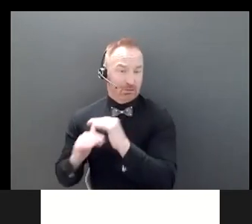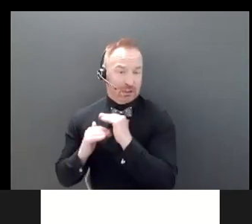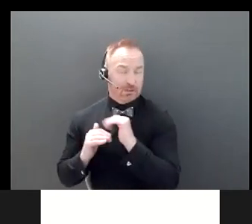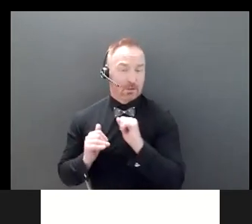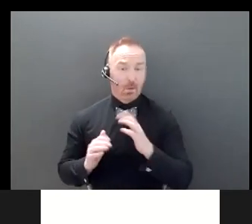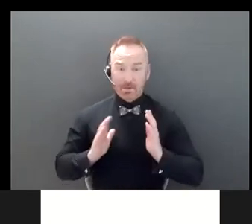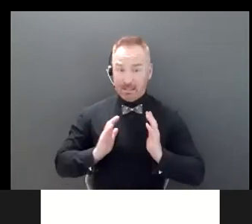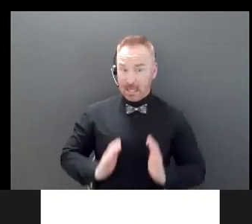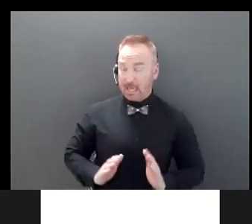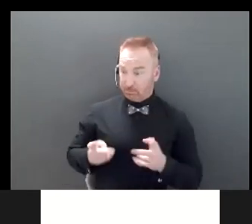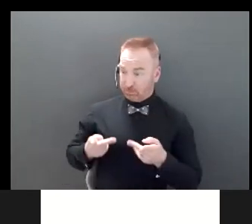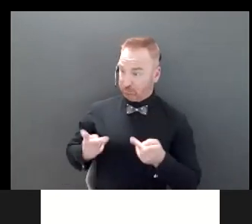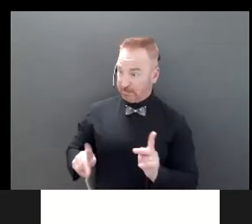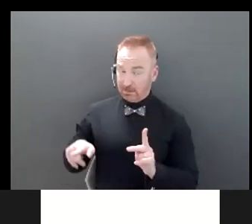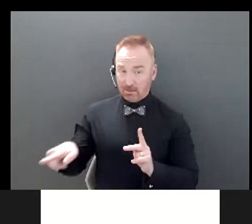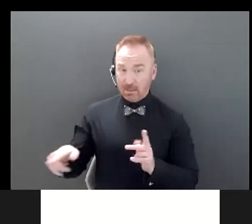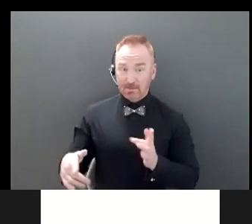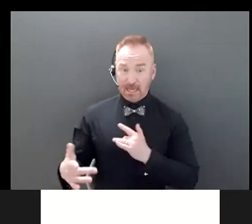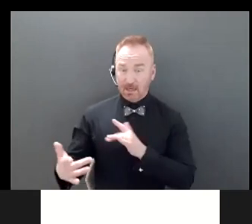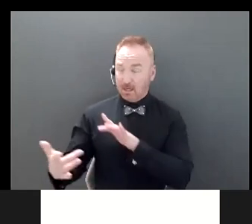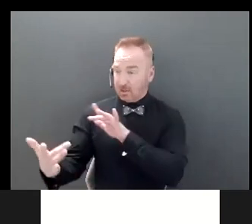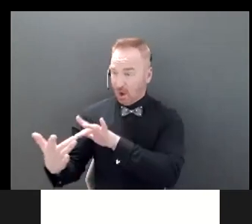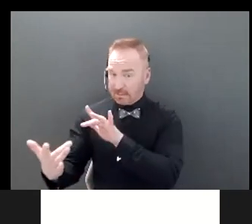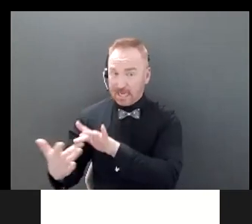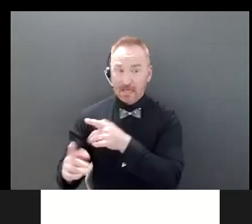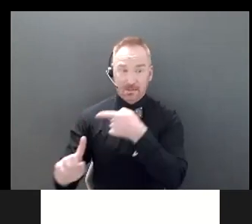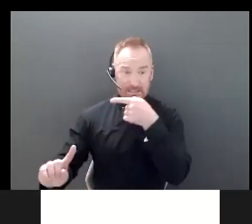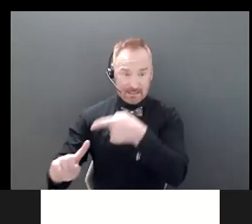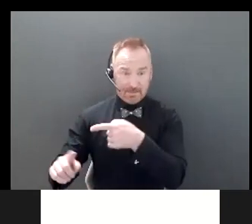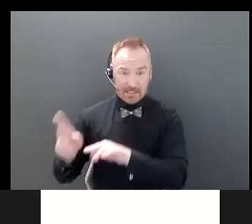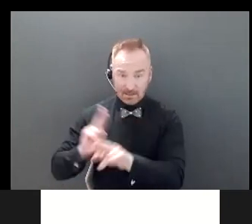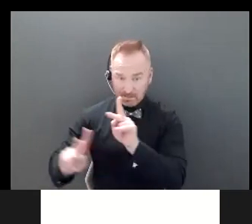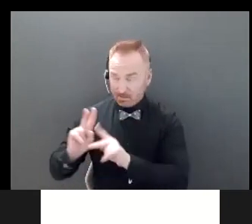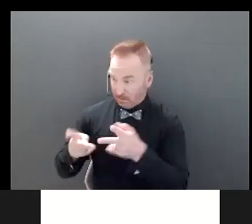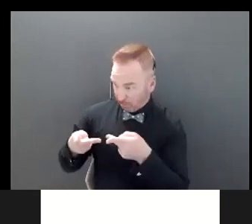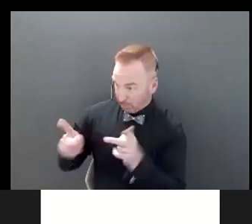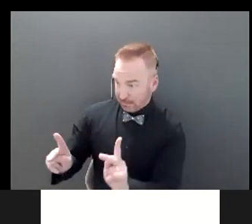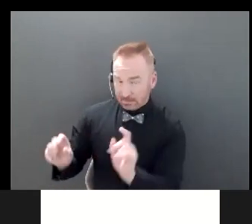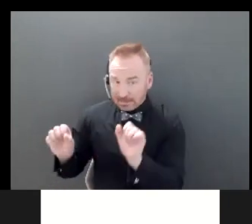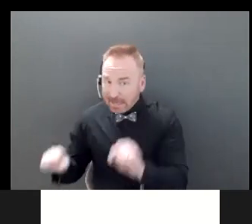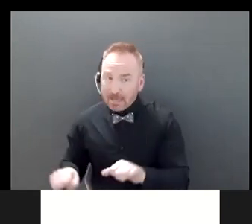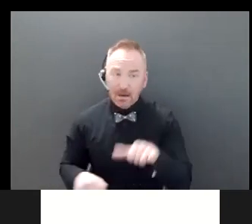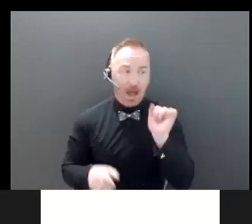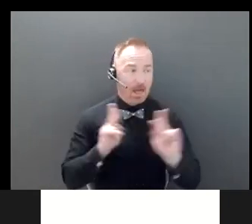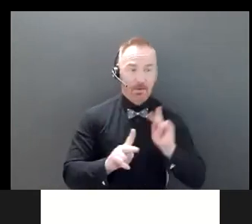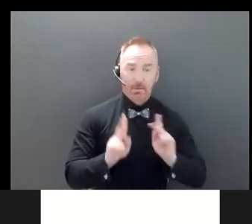to the advisor contacting third parties in certain circumstances. So, I think it's, it's very situation specific.